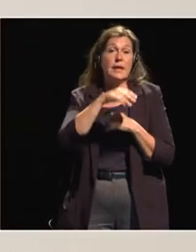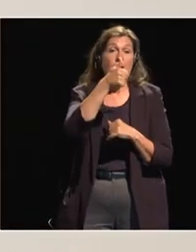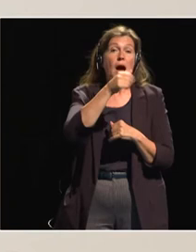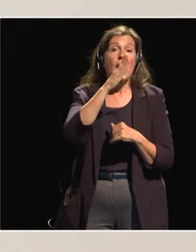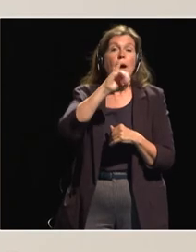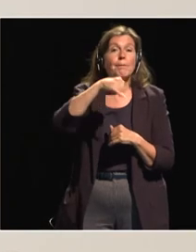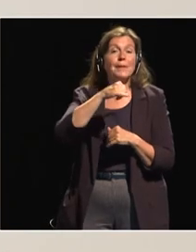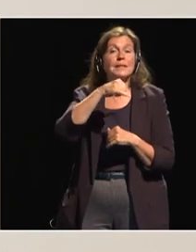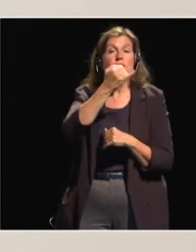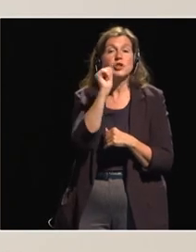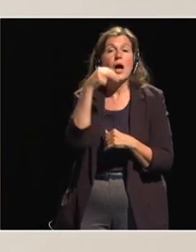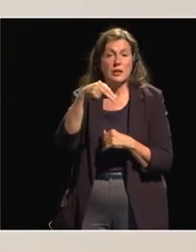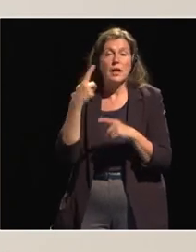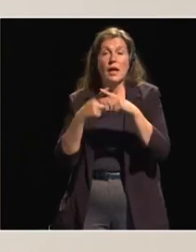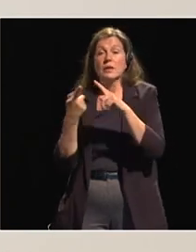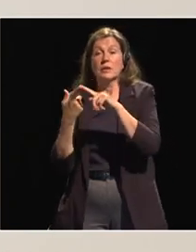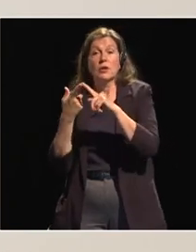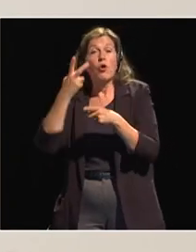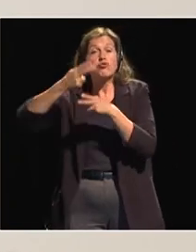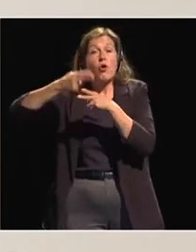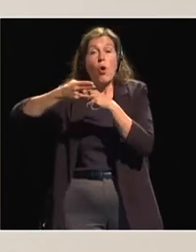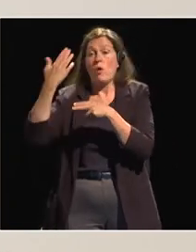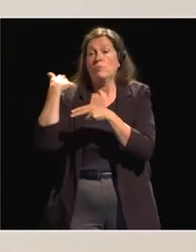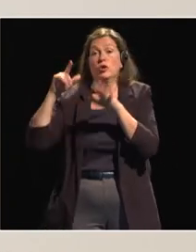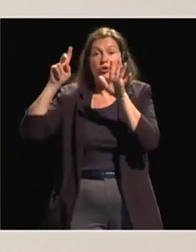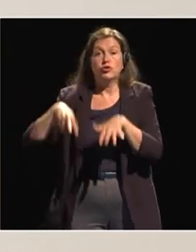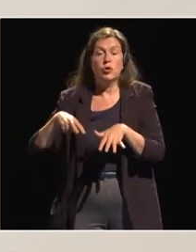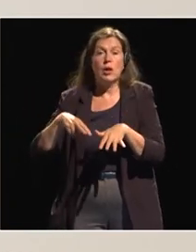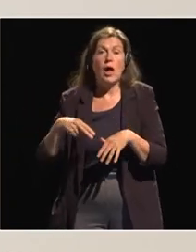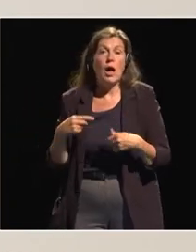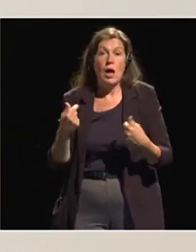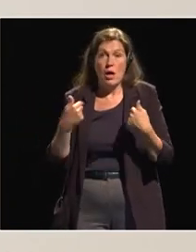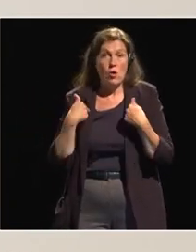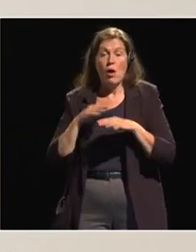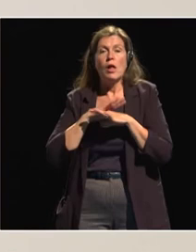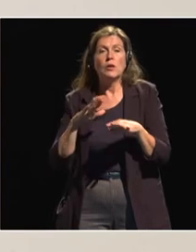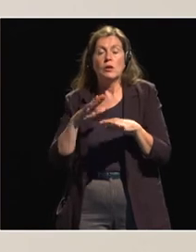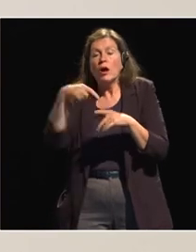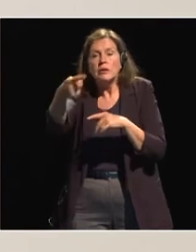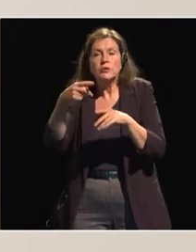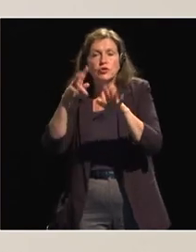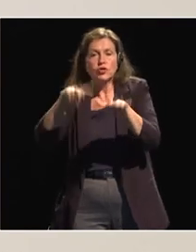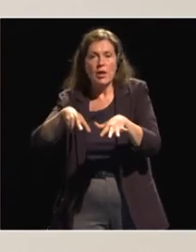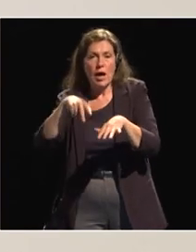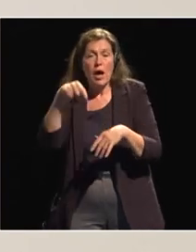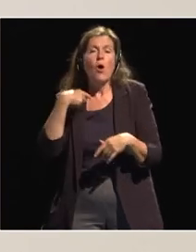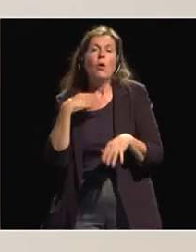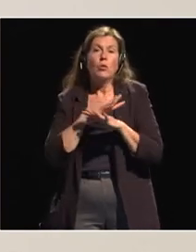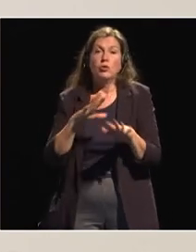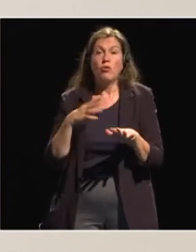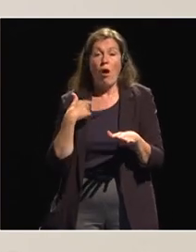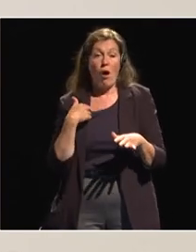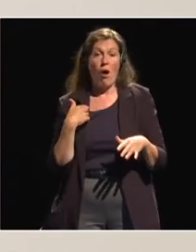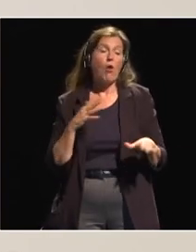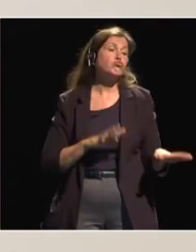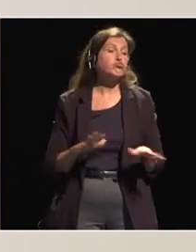rome in july we we we we just didn't hang about really the fact is we have some of these recommendations implemented already and up and running